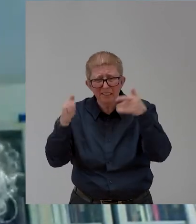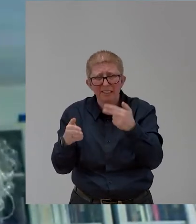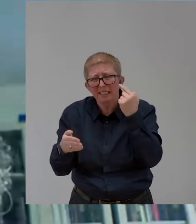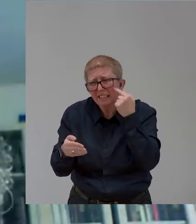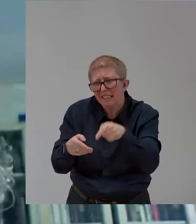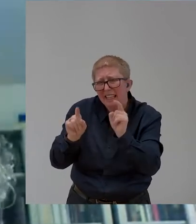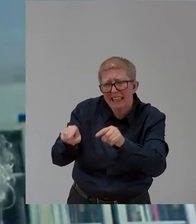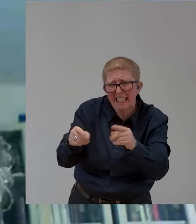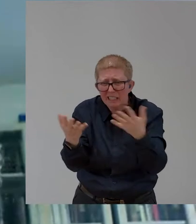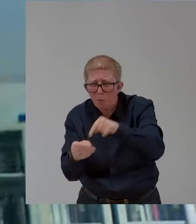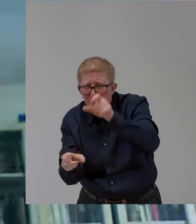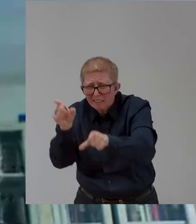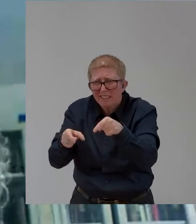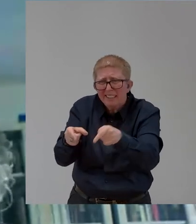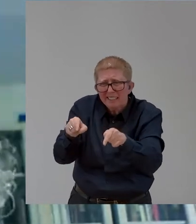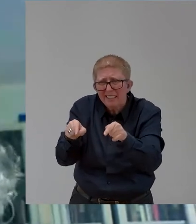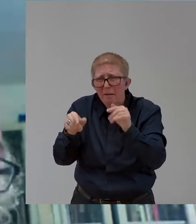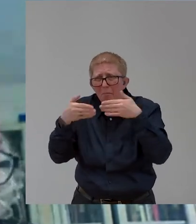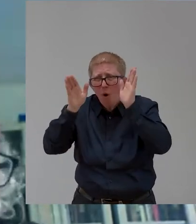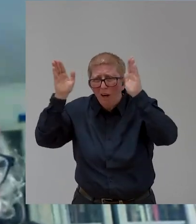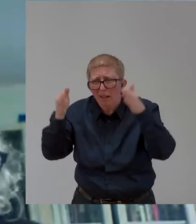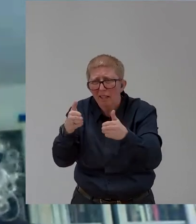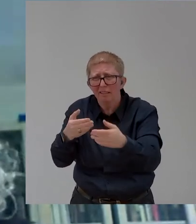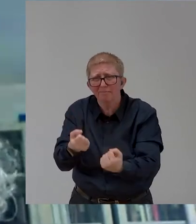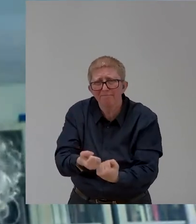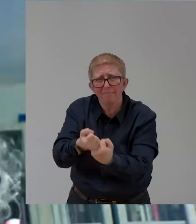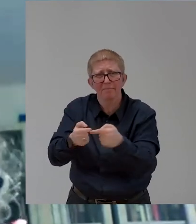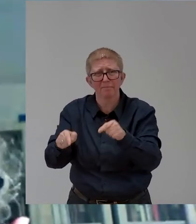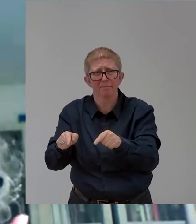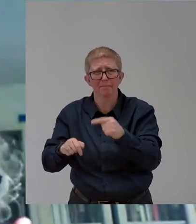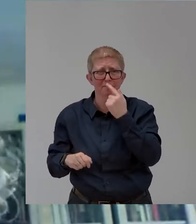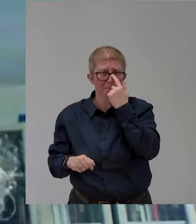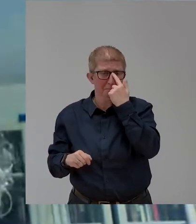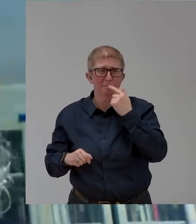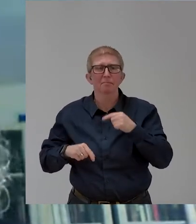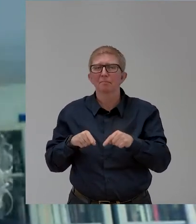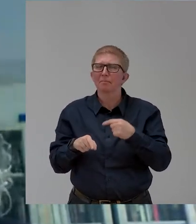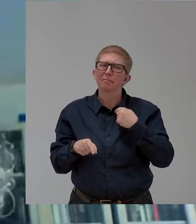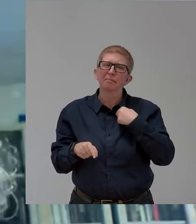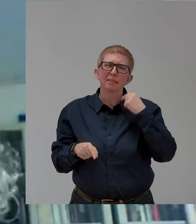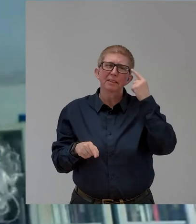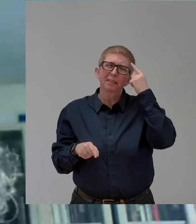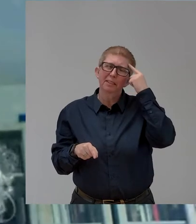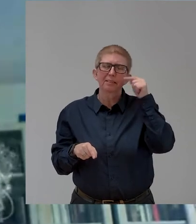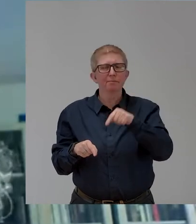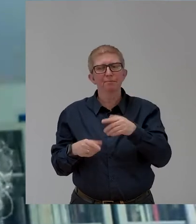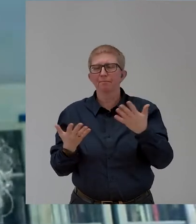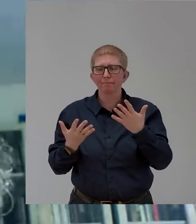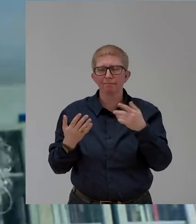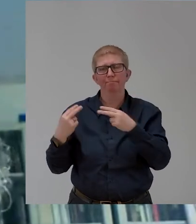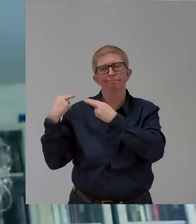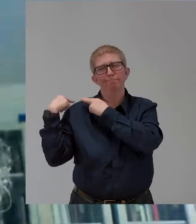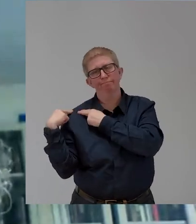throughout the board, but I see more, and it's a leadership issue, and we have made that quite clear. Remember the webinar we organized